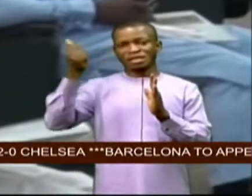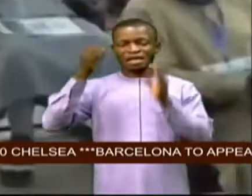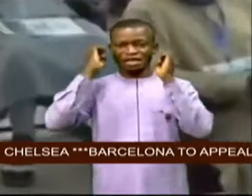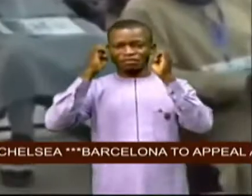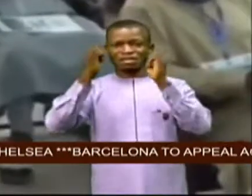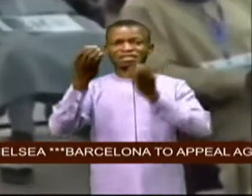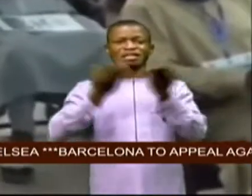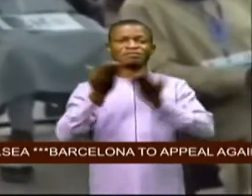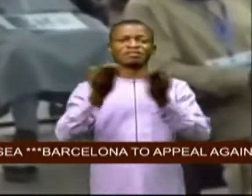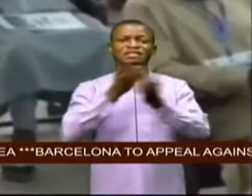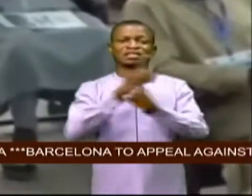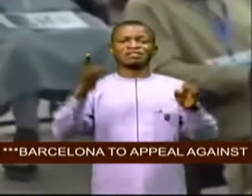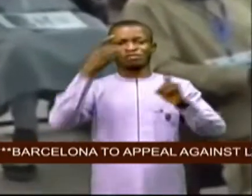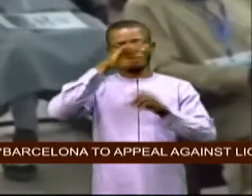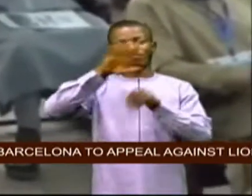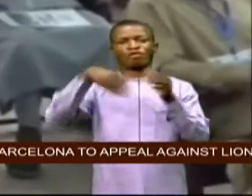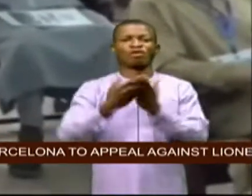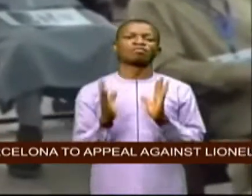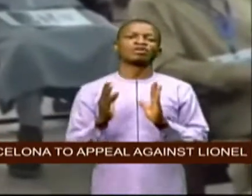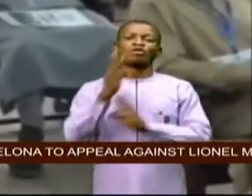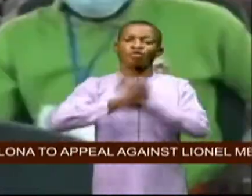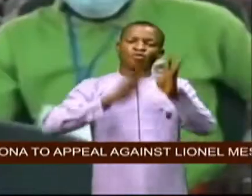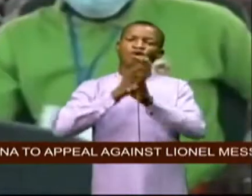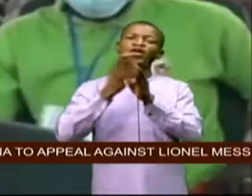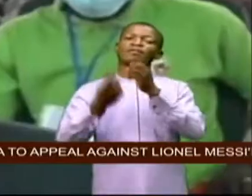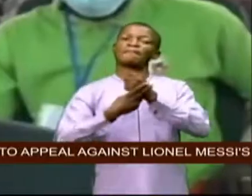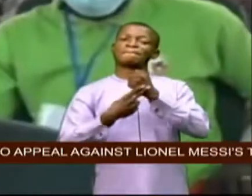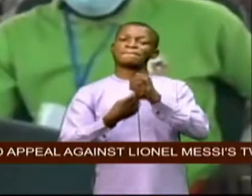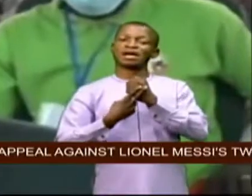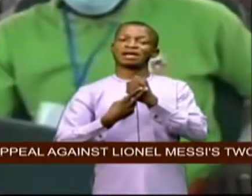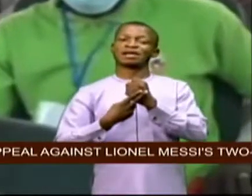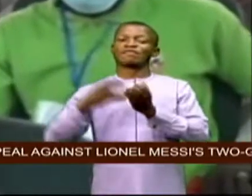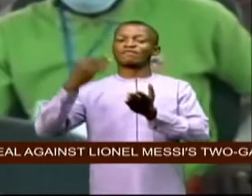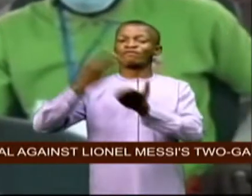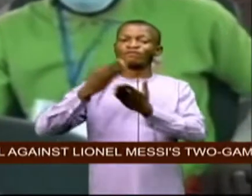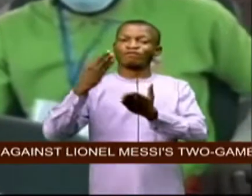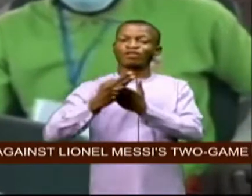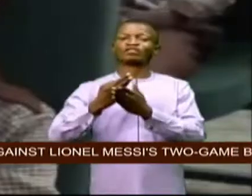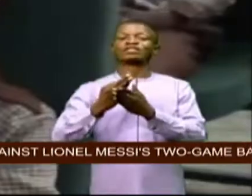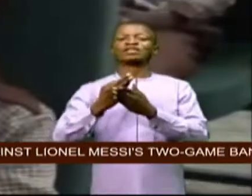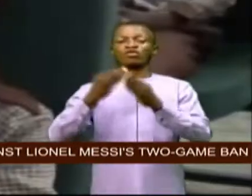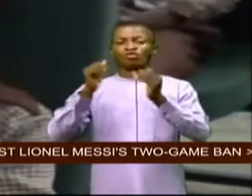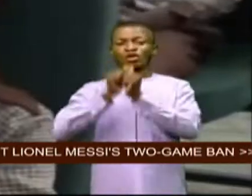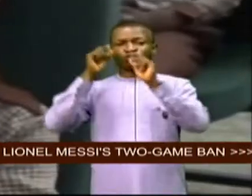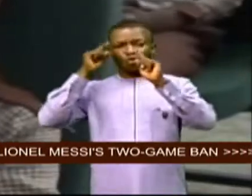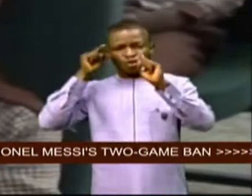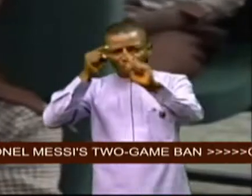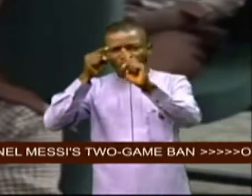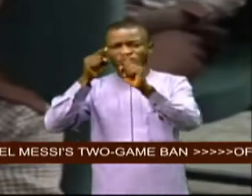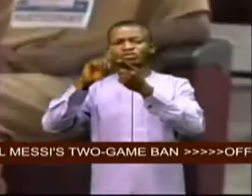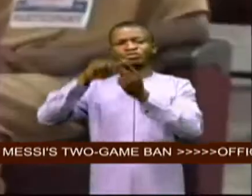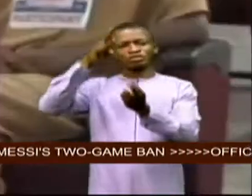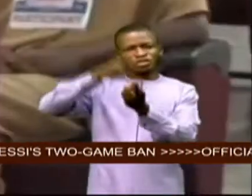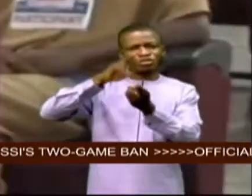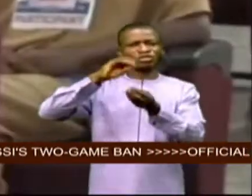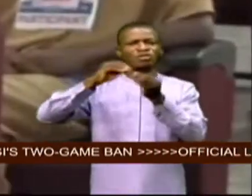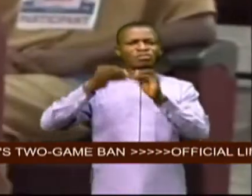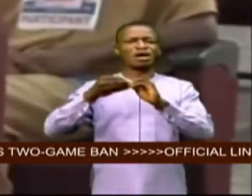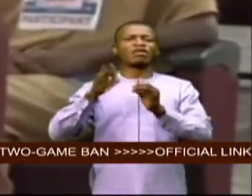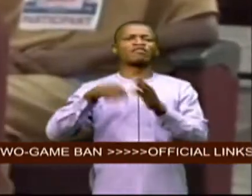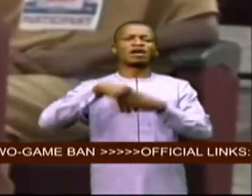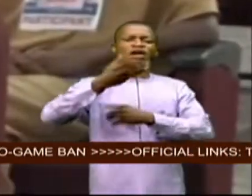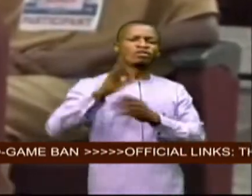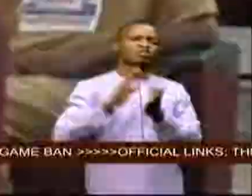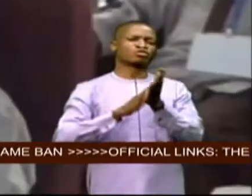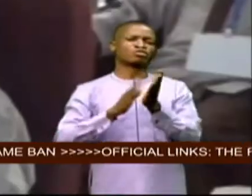all a world bank assisted program targeted at reducing the number of out-of-school children in nigeria a total